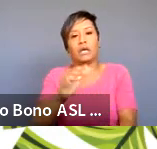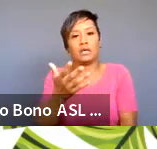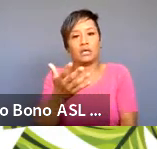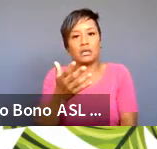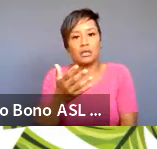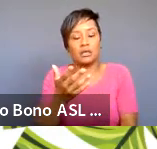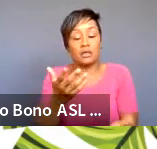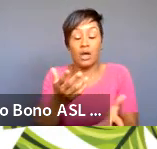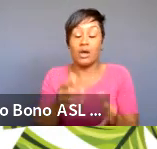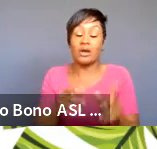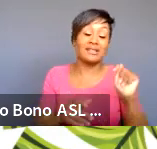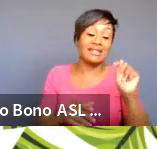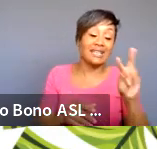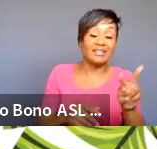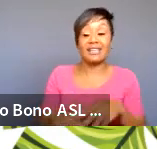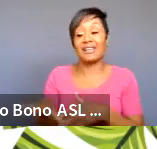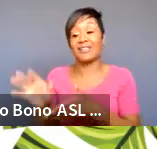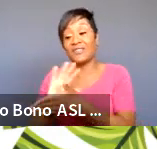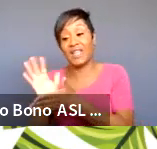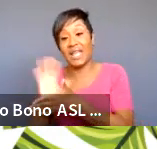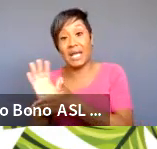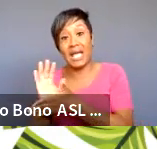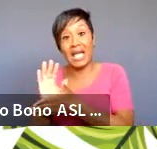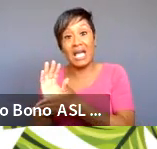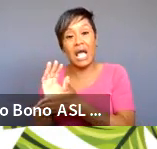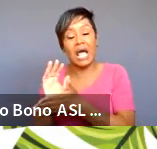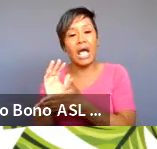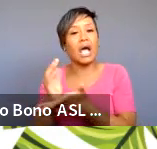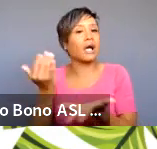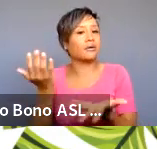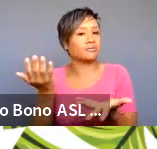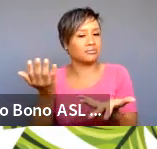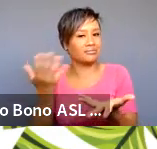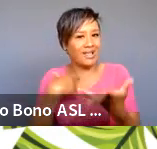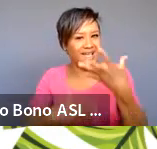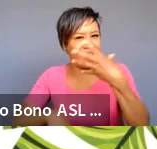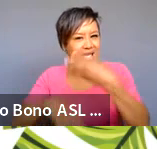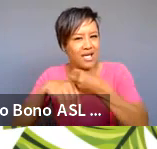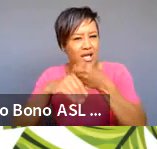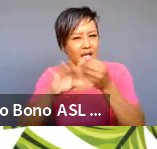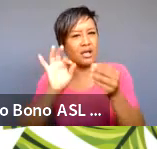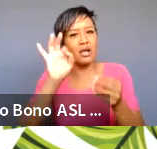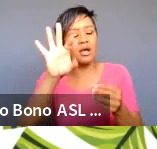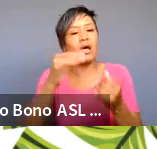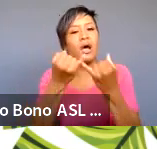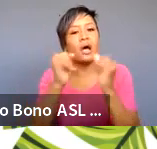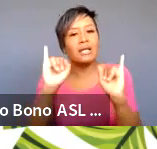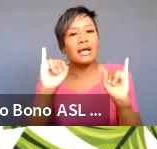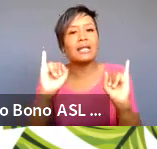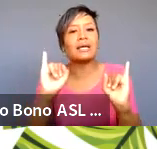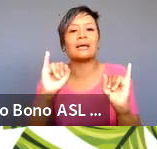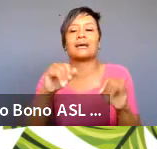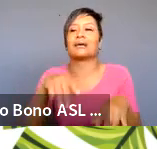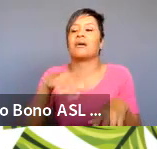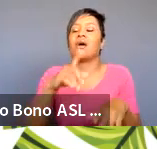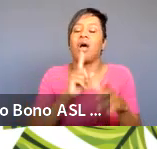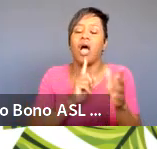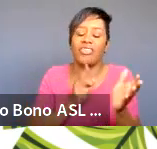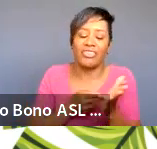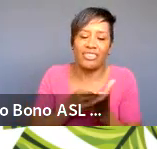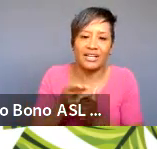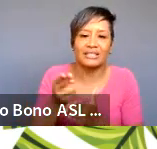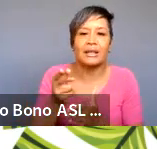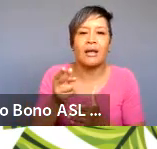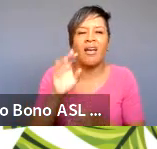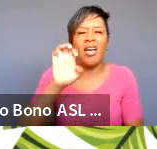tv and film i like to bring in the the idea of autonomy authenticity and ethical